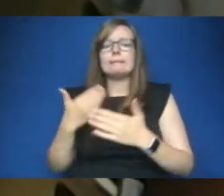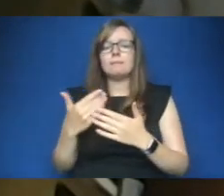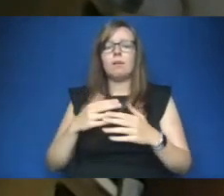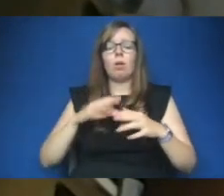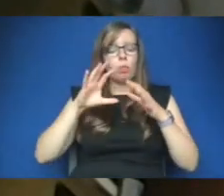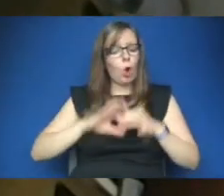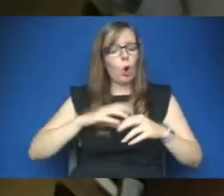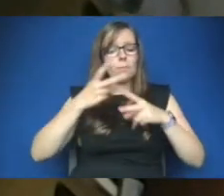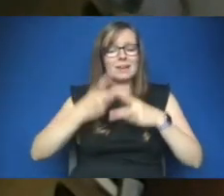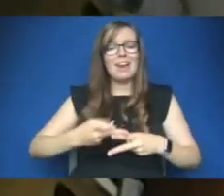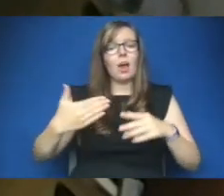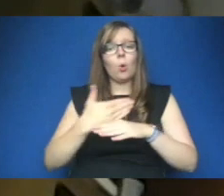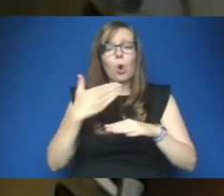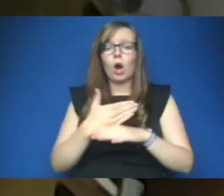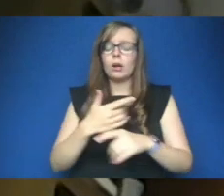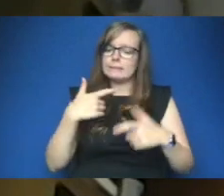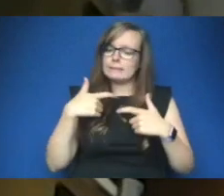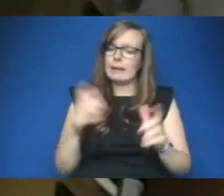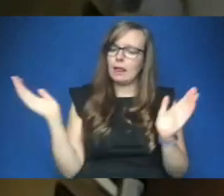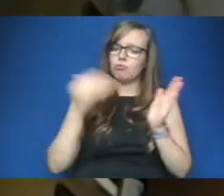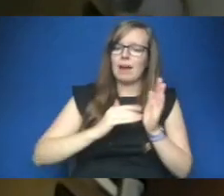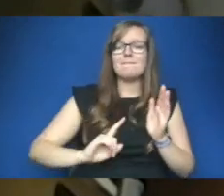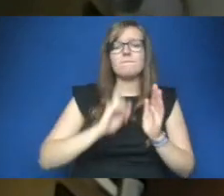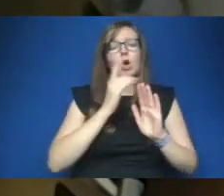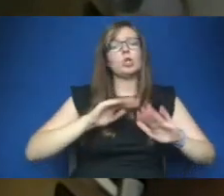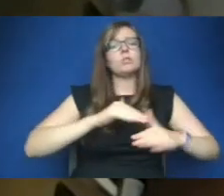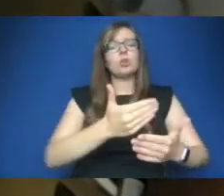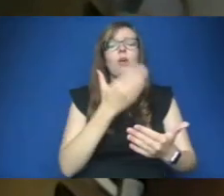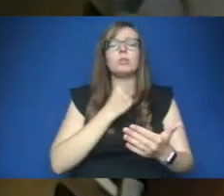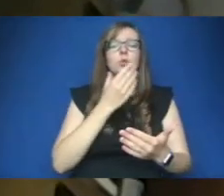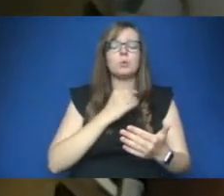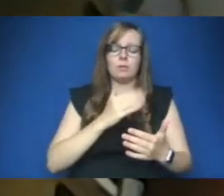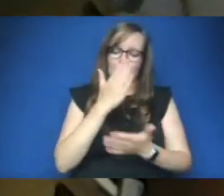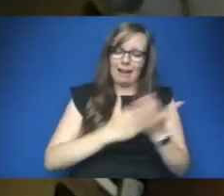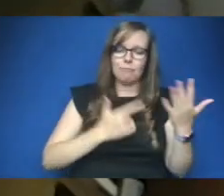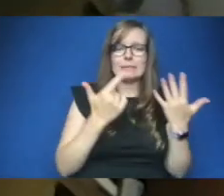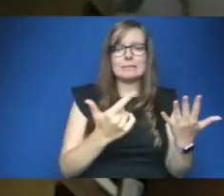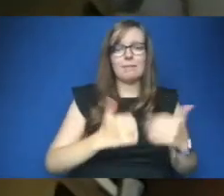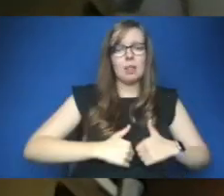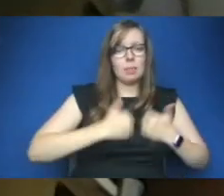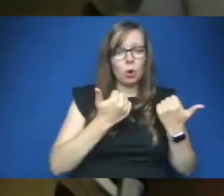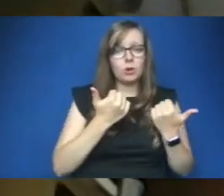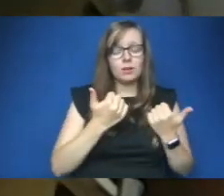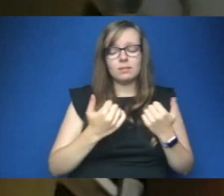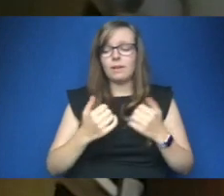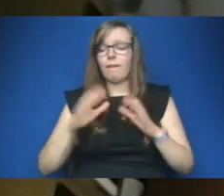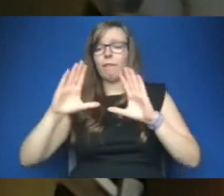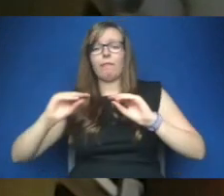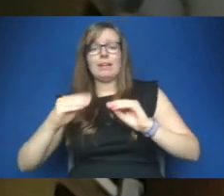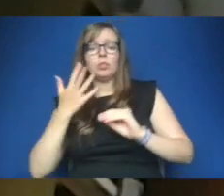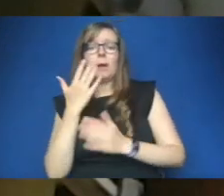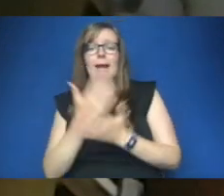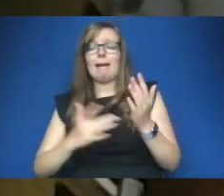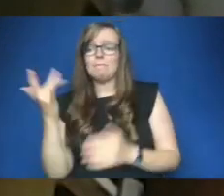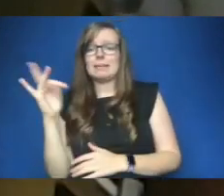still arrives at their first service user at half past seven in the morning and says cheerio to the last one at half past ten at night the